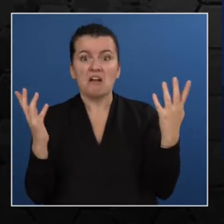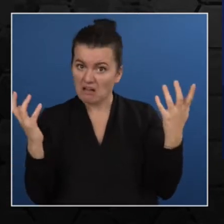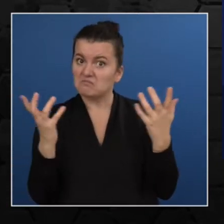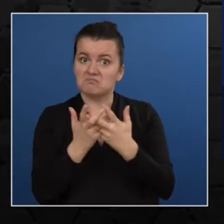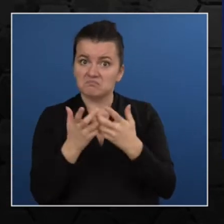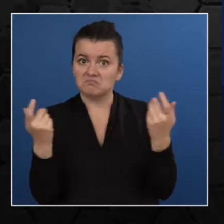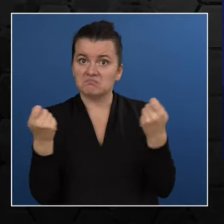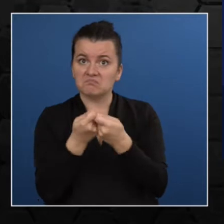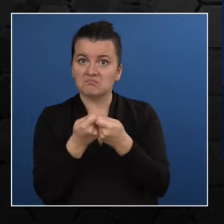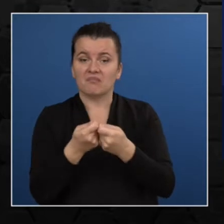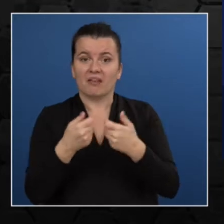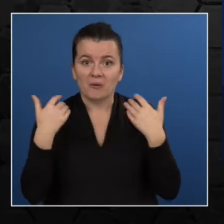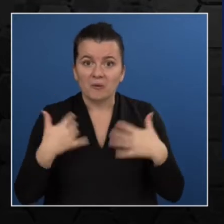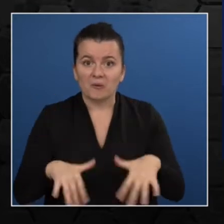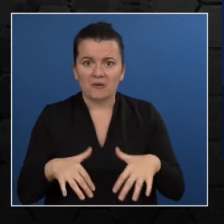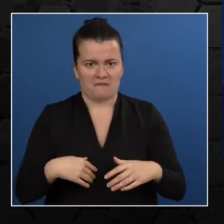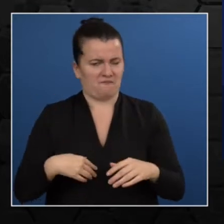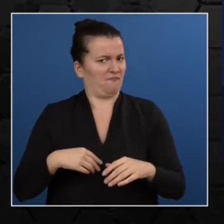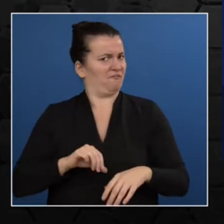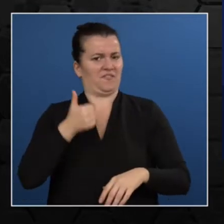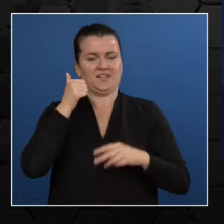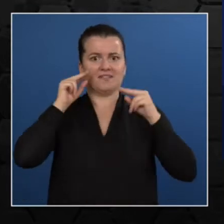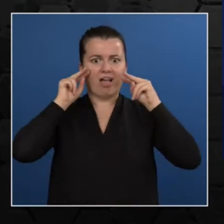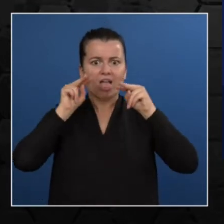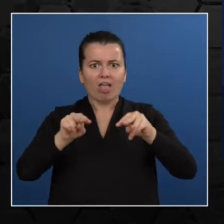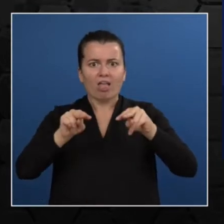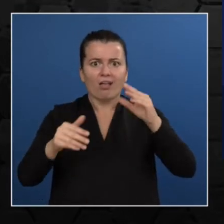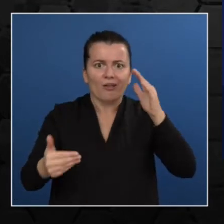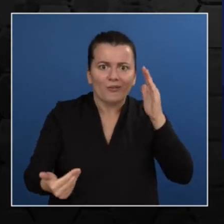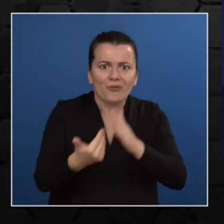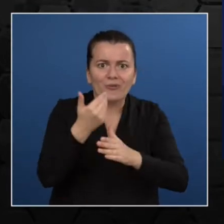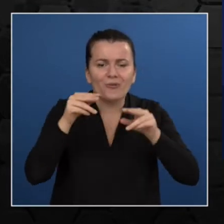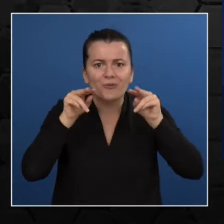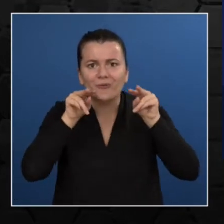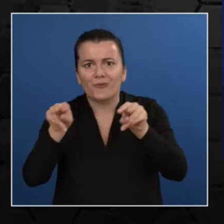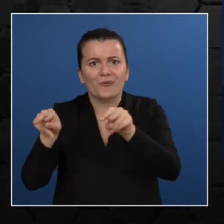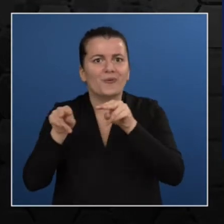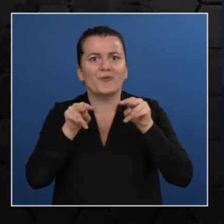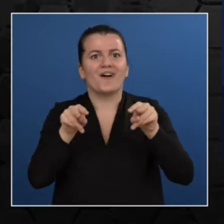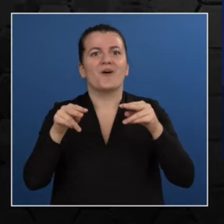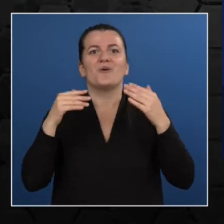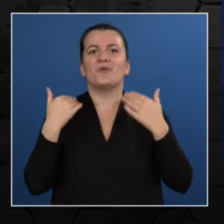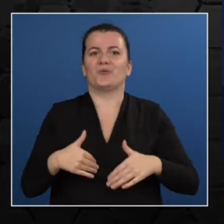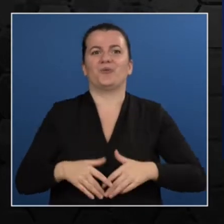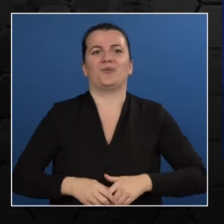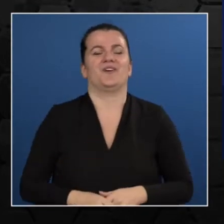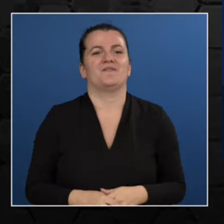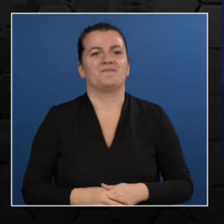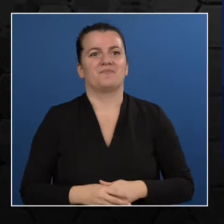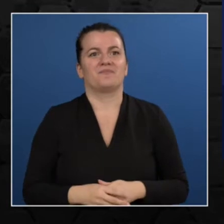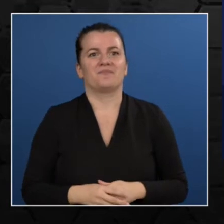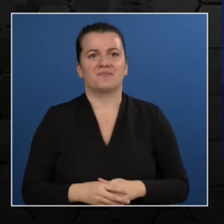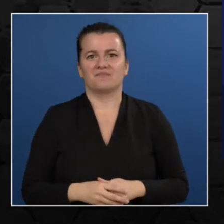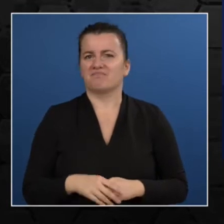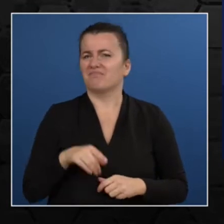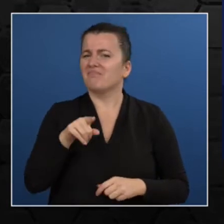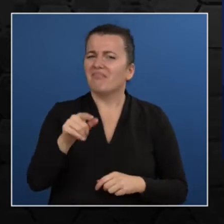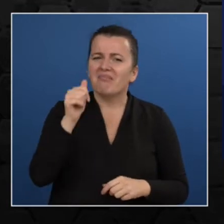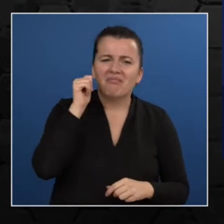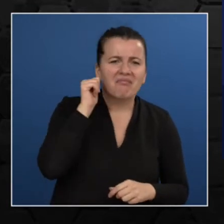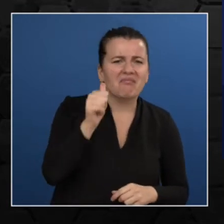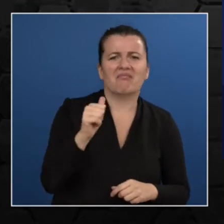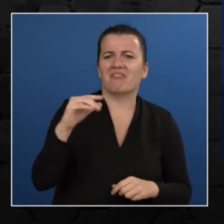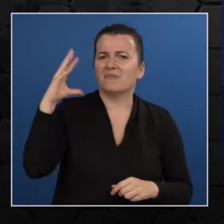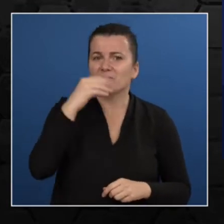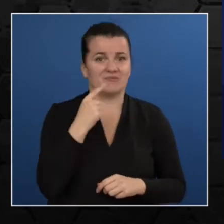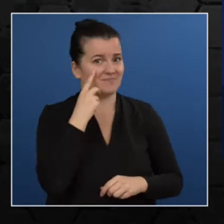This is one of its very own kind. Kudos to the entire team who has been working behind the scenes to organize this absolutely amazing event. This is